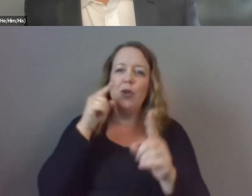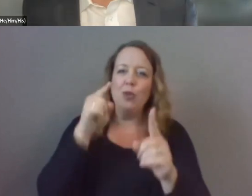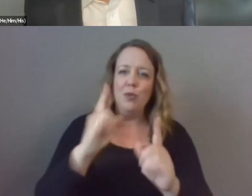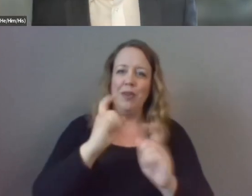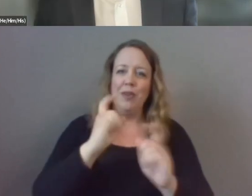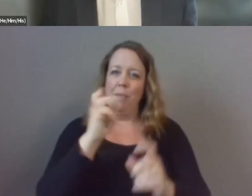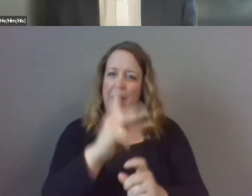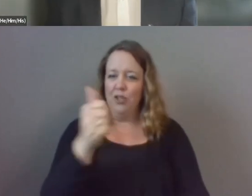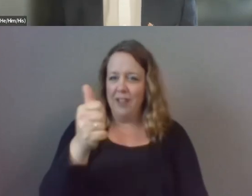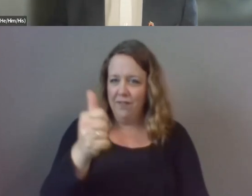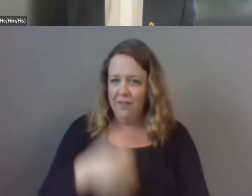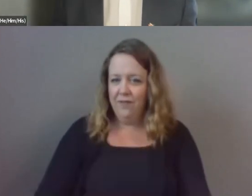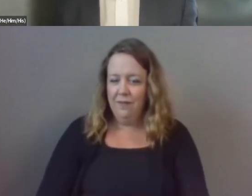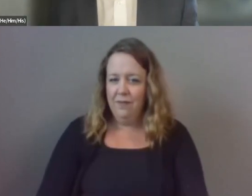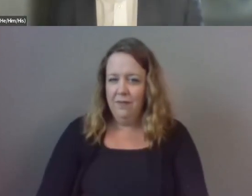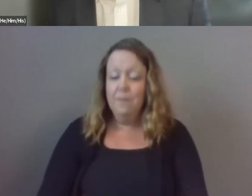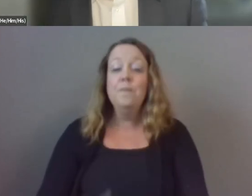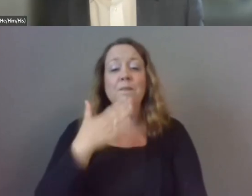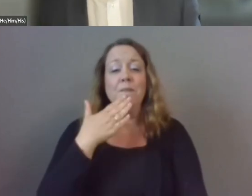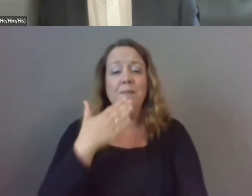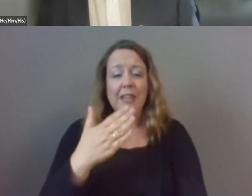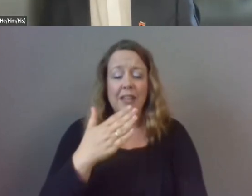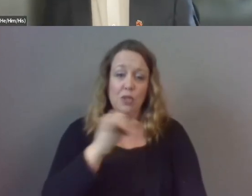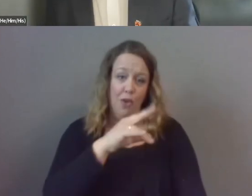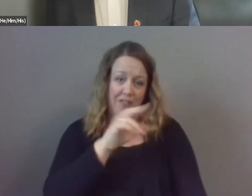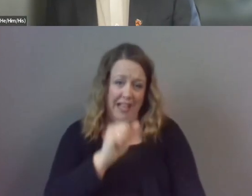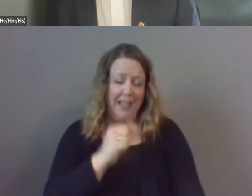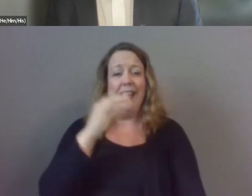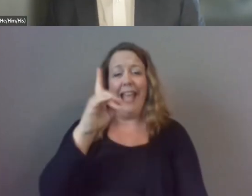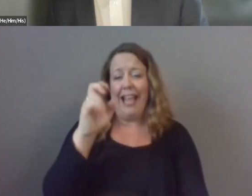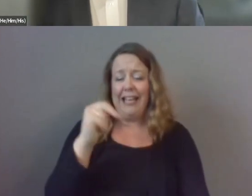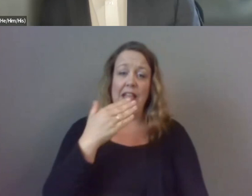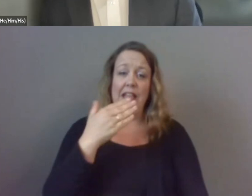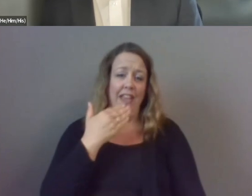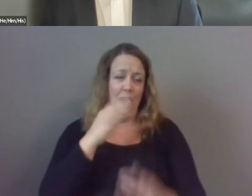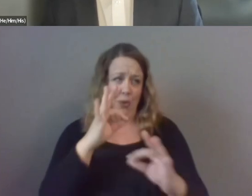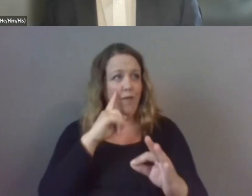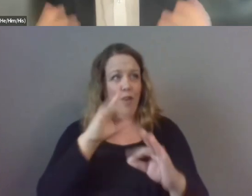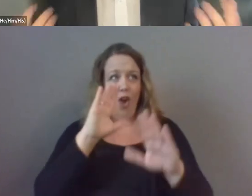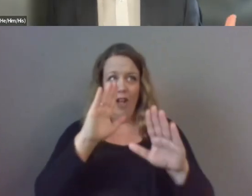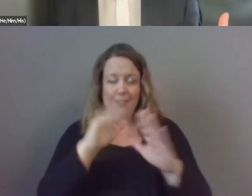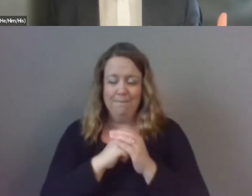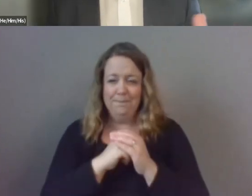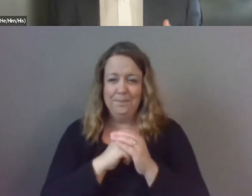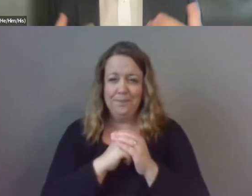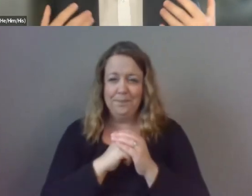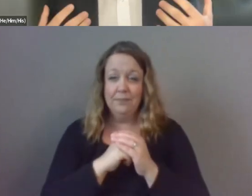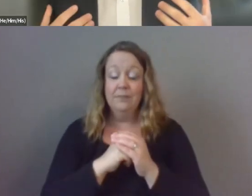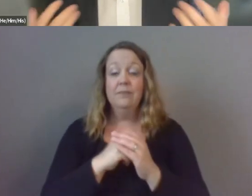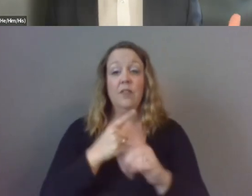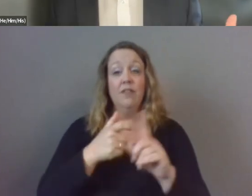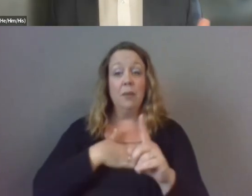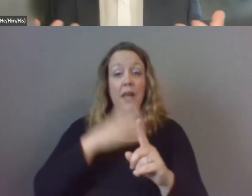thanks kaden and uh and sophia thanks for that awesome layup um so in my experience